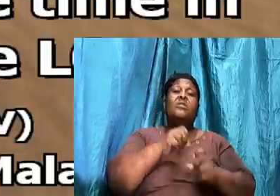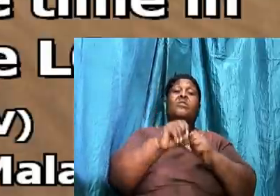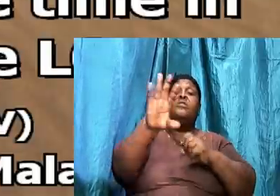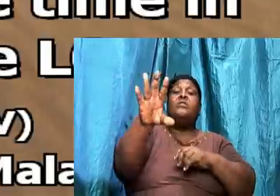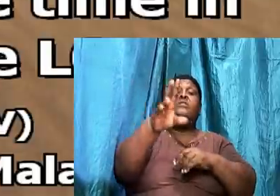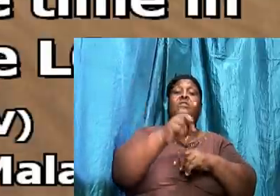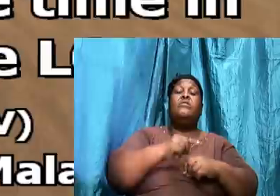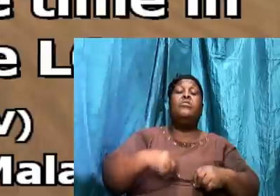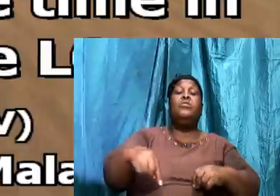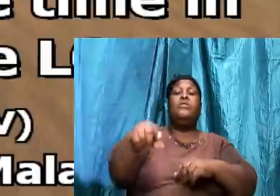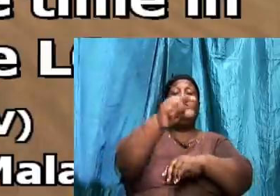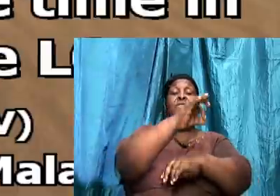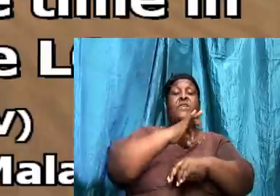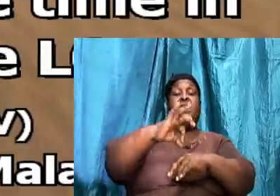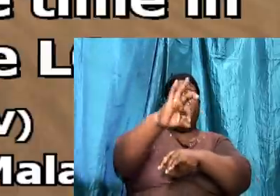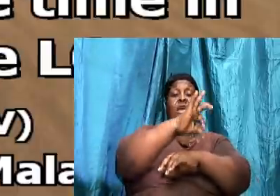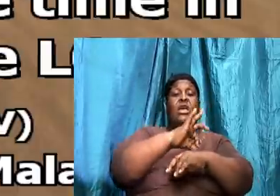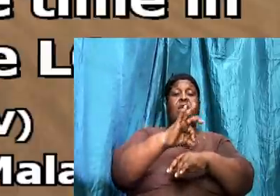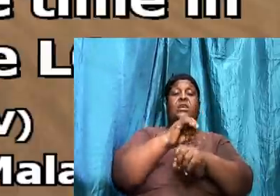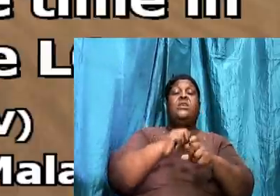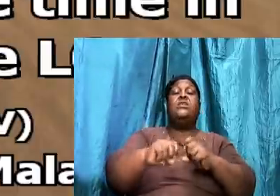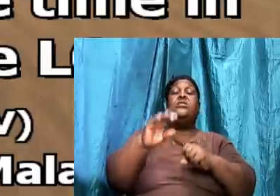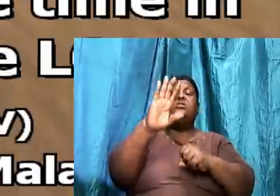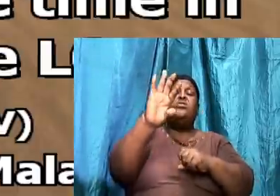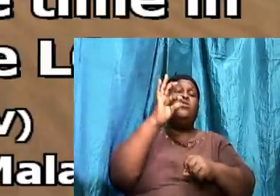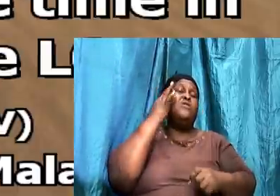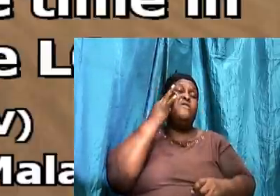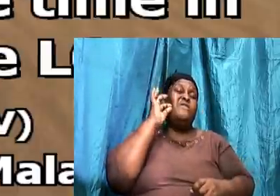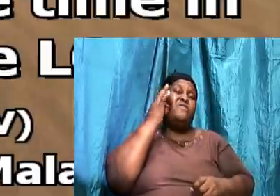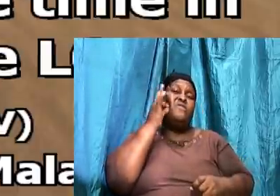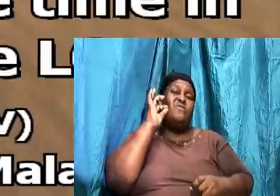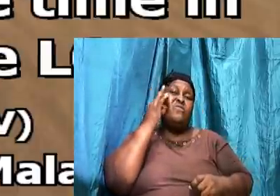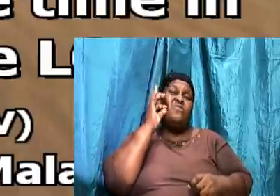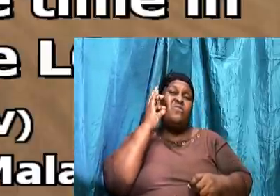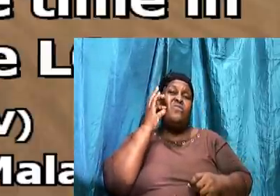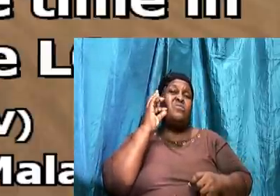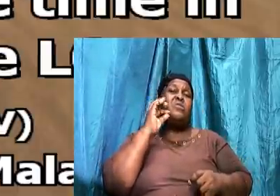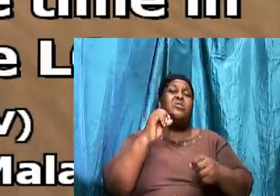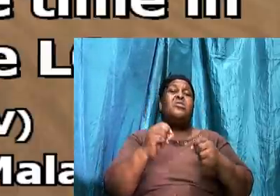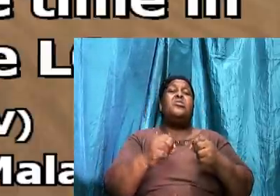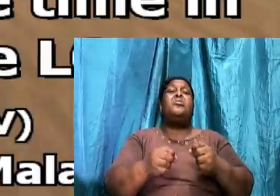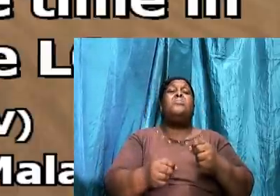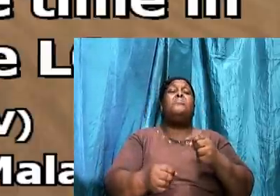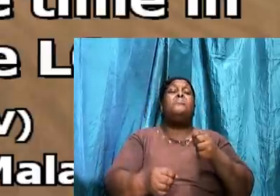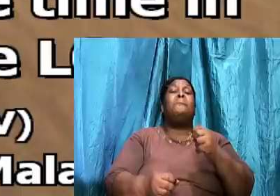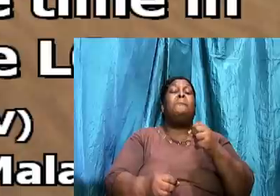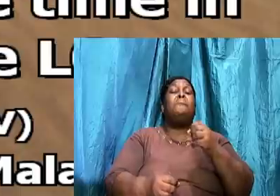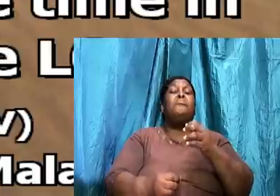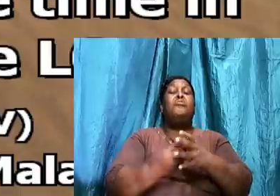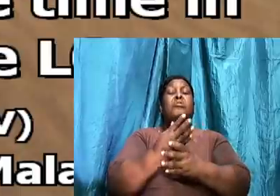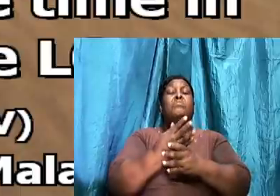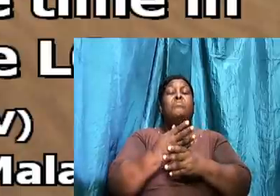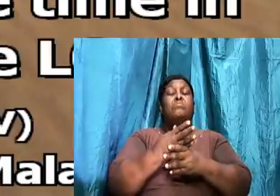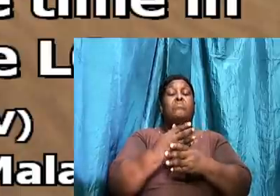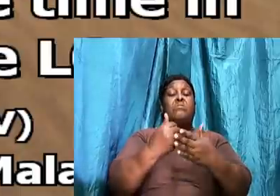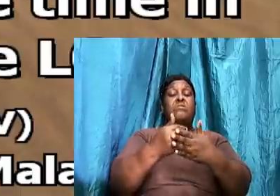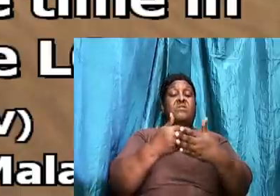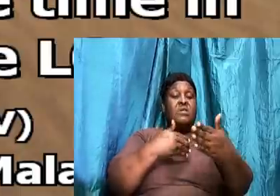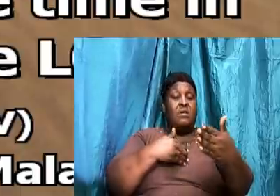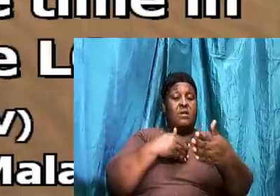ground. Neither shall your vine. Cast her foot before the time. In the field. Said the Lord.